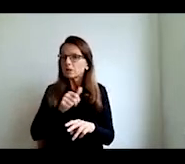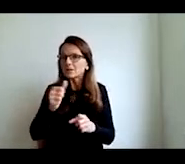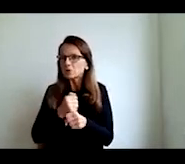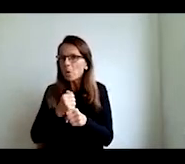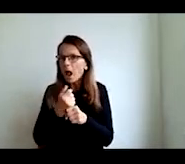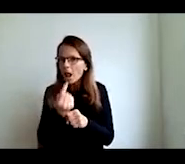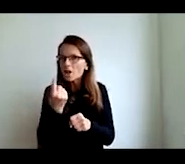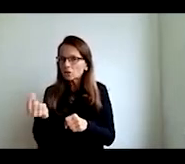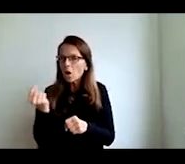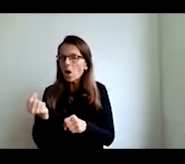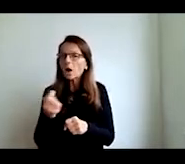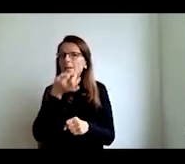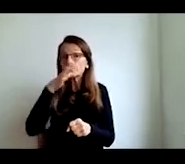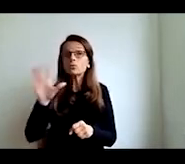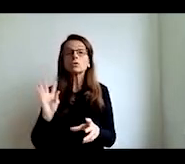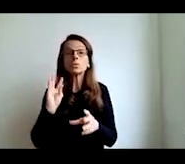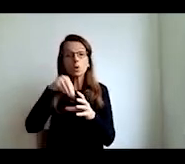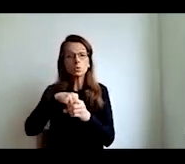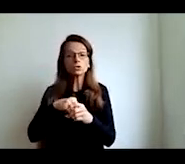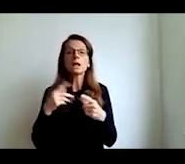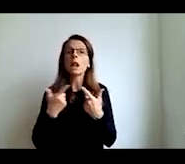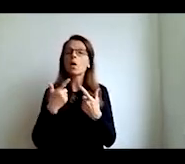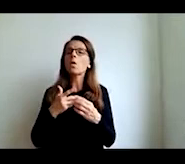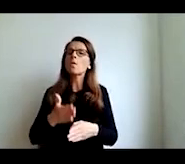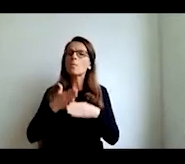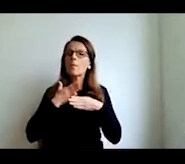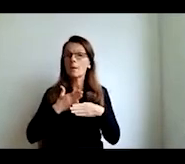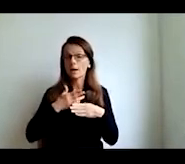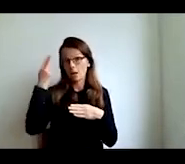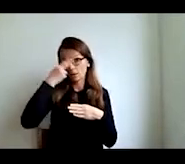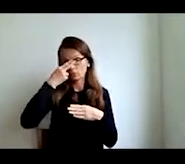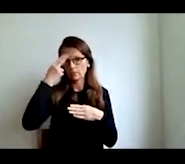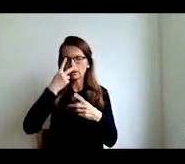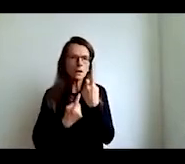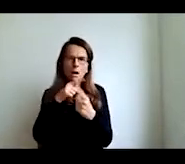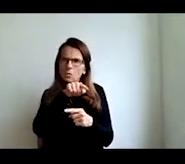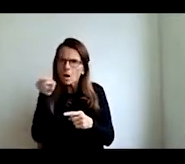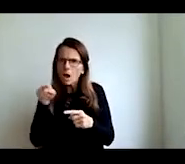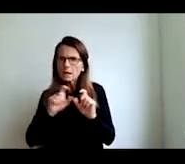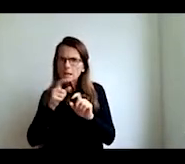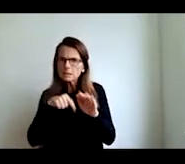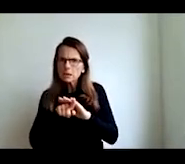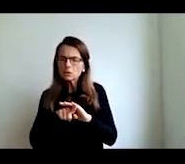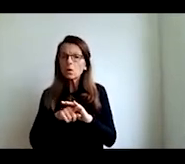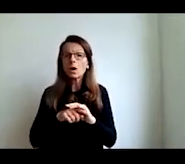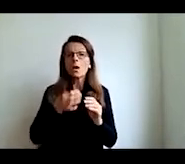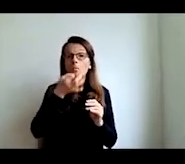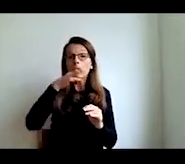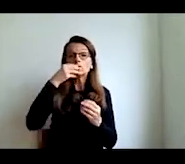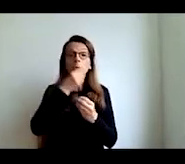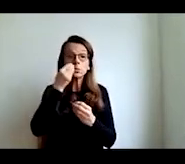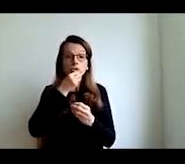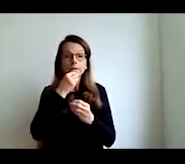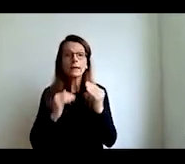can you know help us understand the dynamics in classrooms through learning analytics it can improve equity particularly for students with special